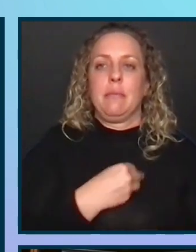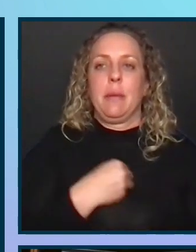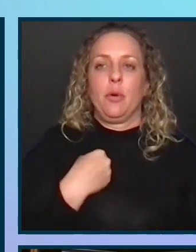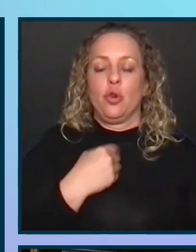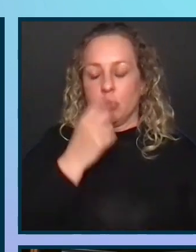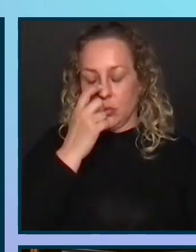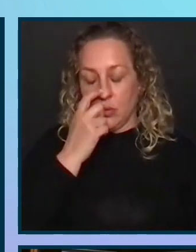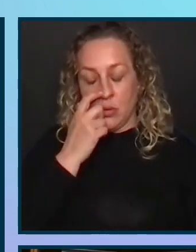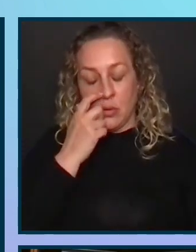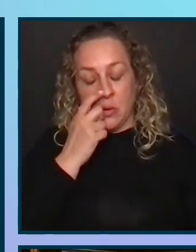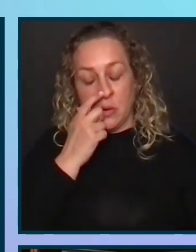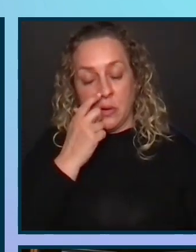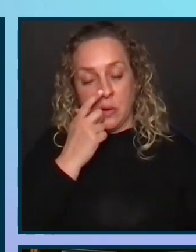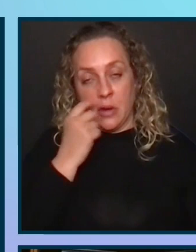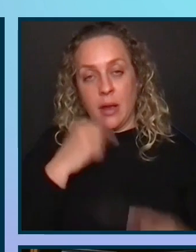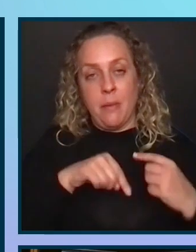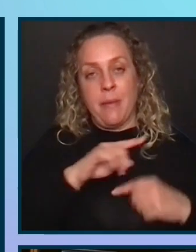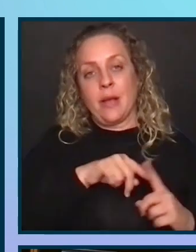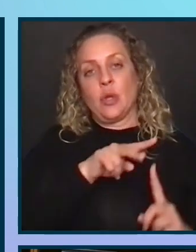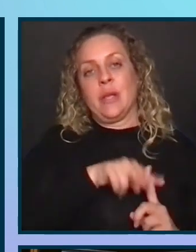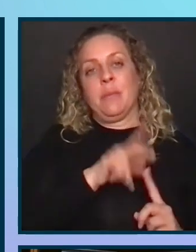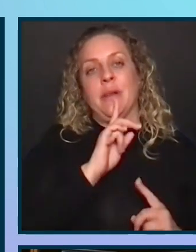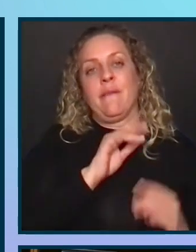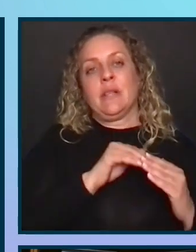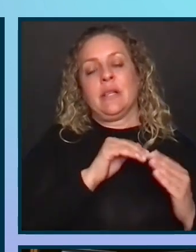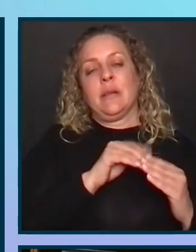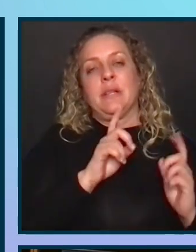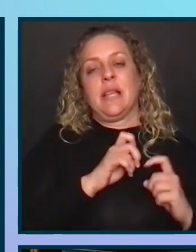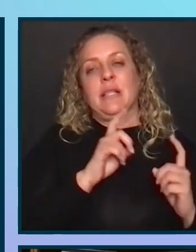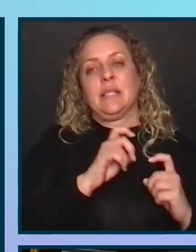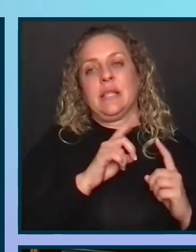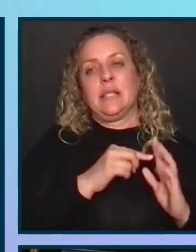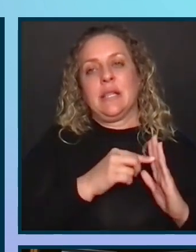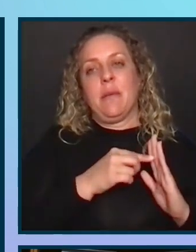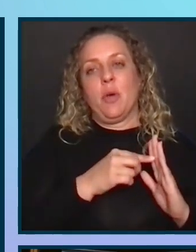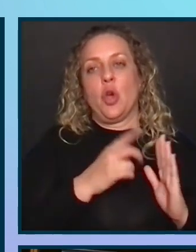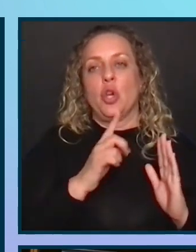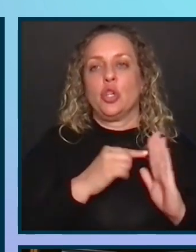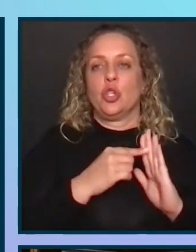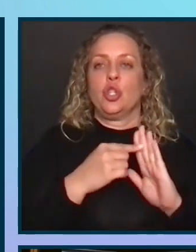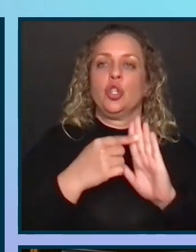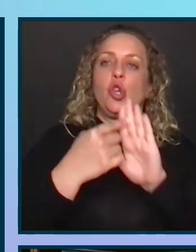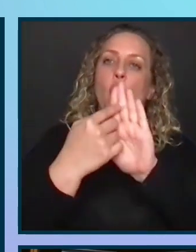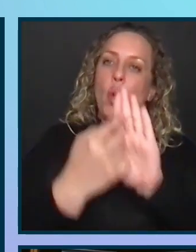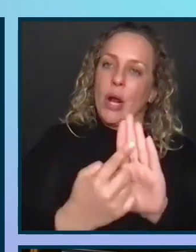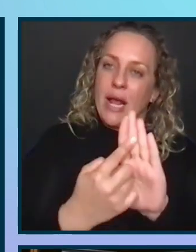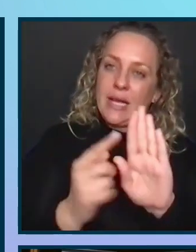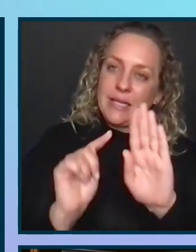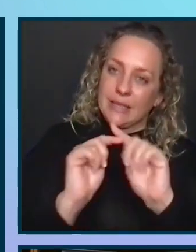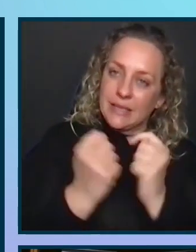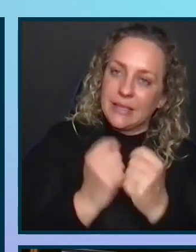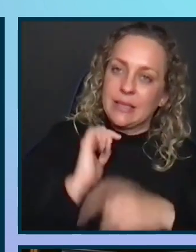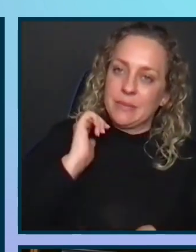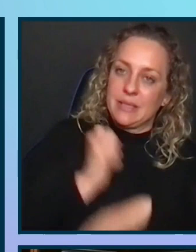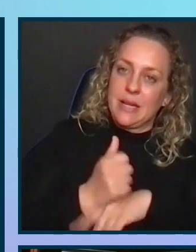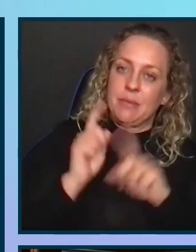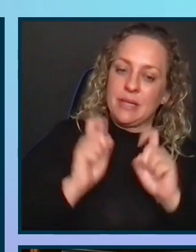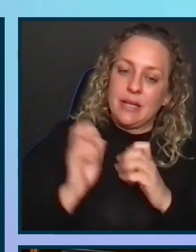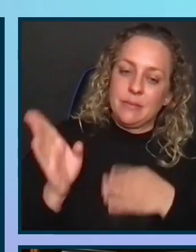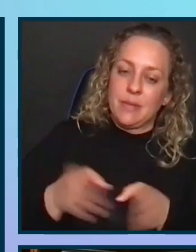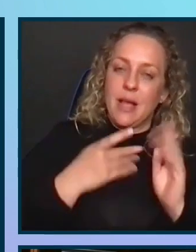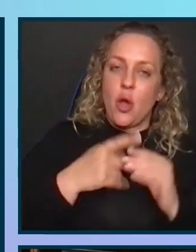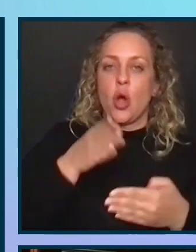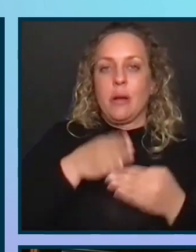And back to our implementation of accessibility testing example, showcase that the team established a test plan or